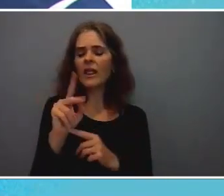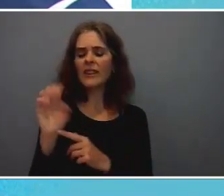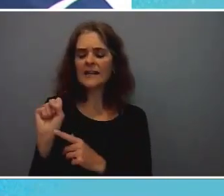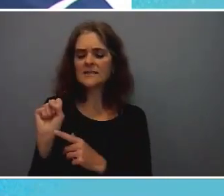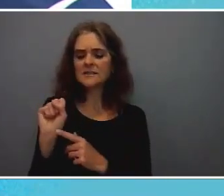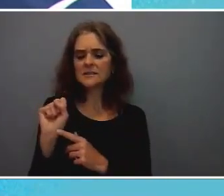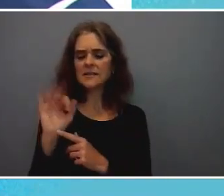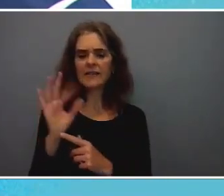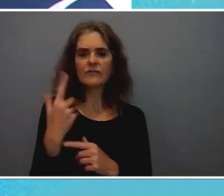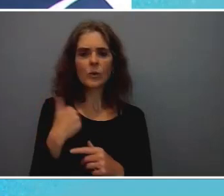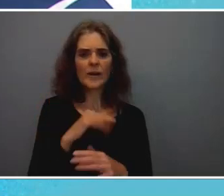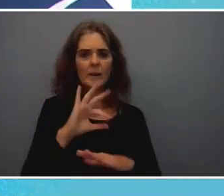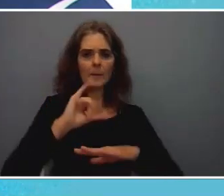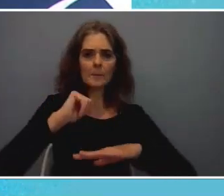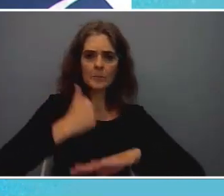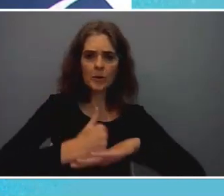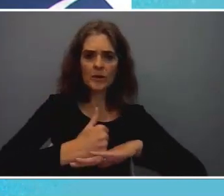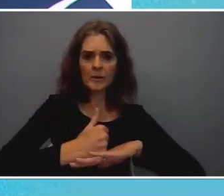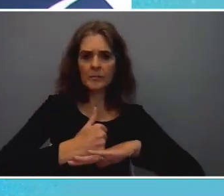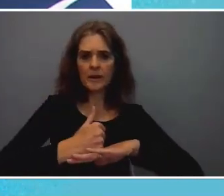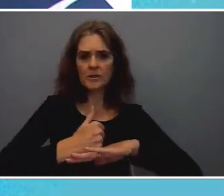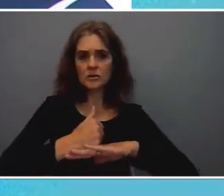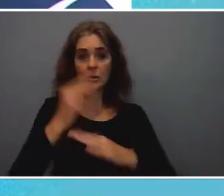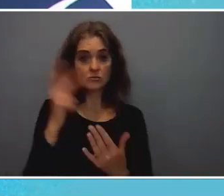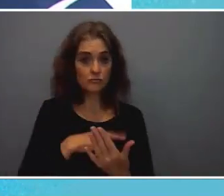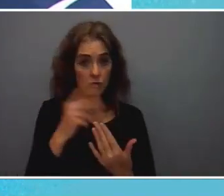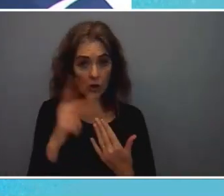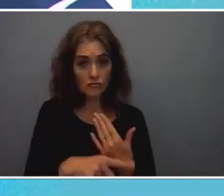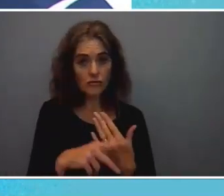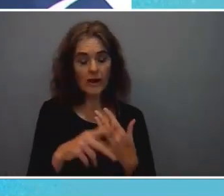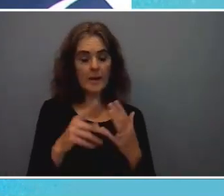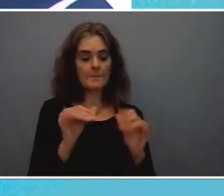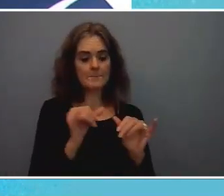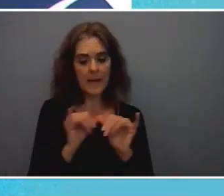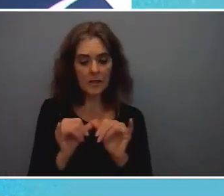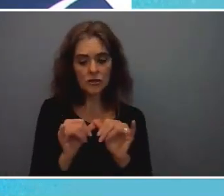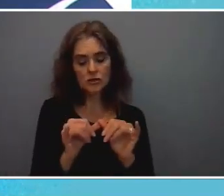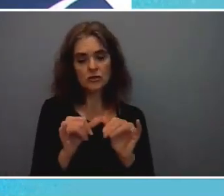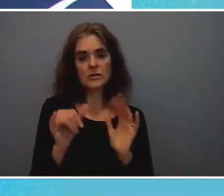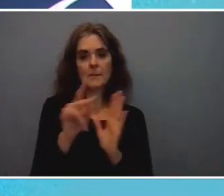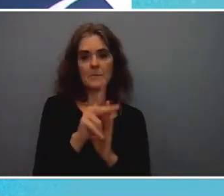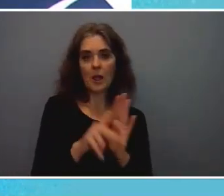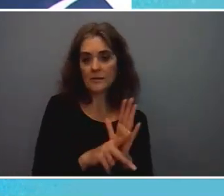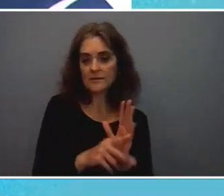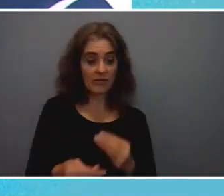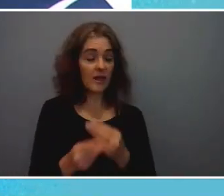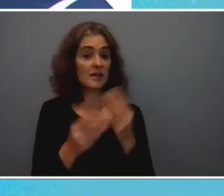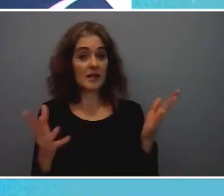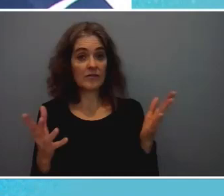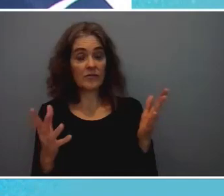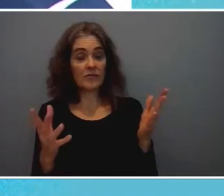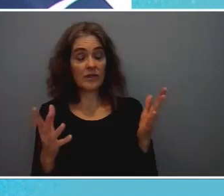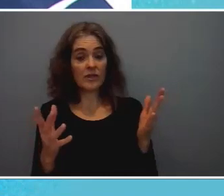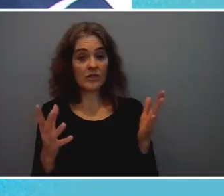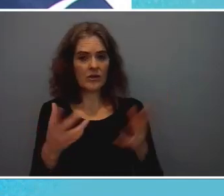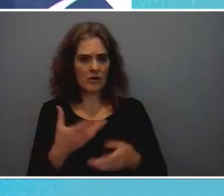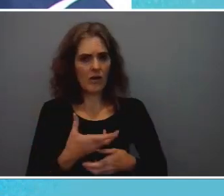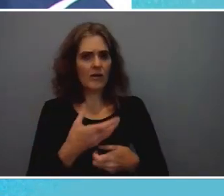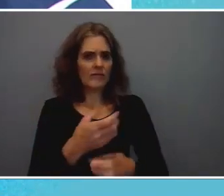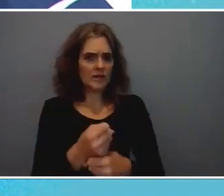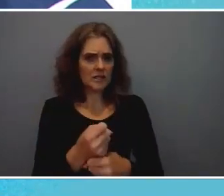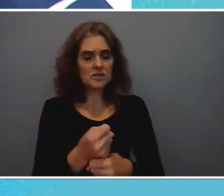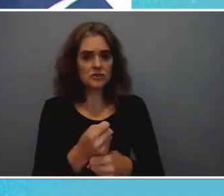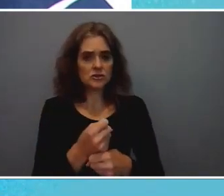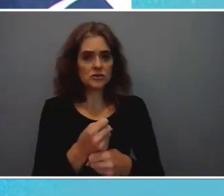put in place programs and measures and policies that give the confidence to the communities that they will not